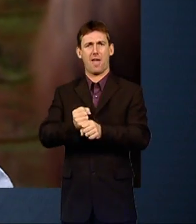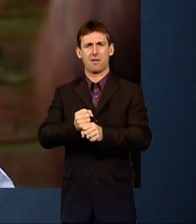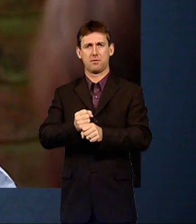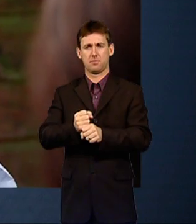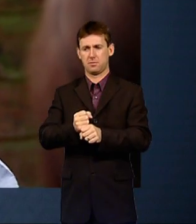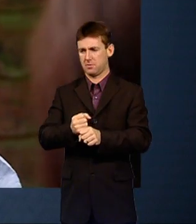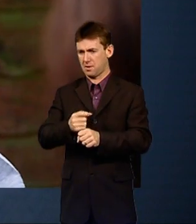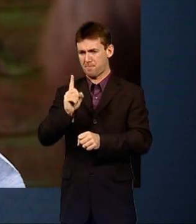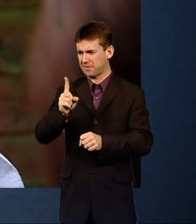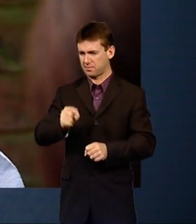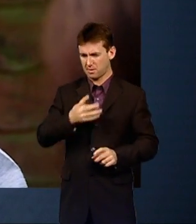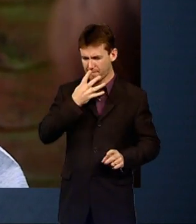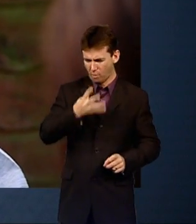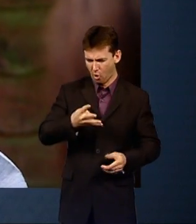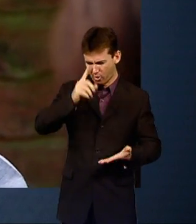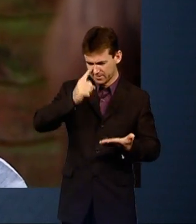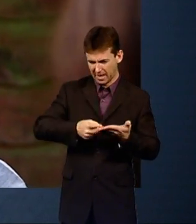we were then, you know,